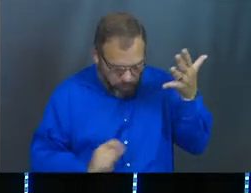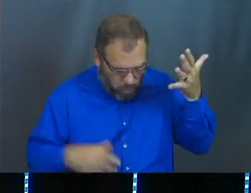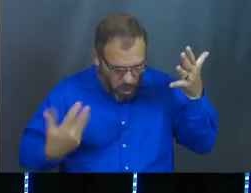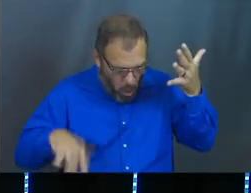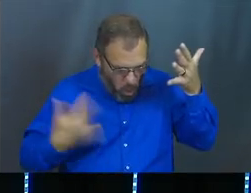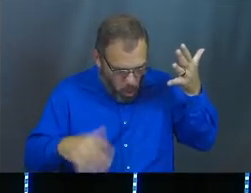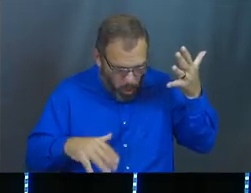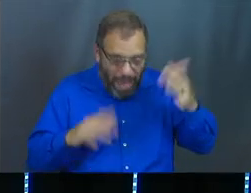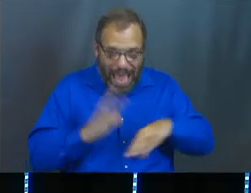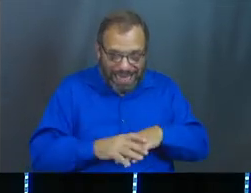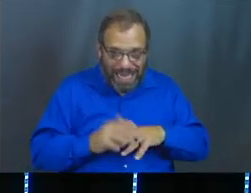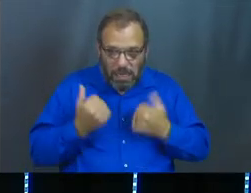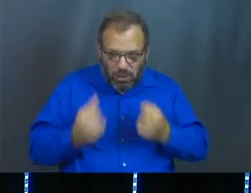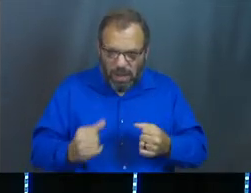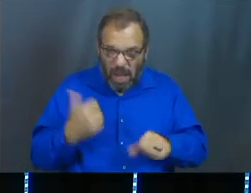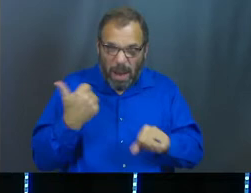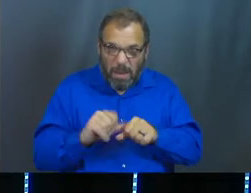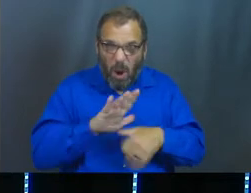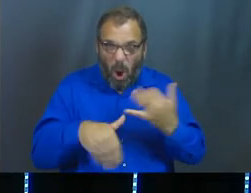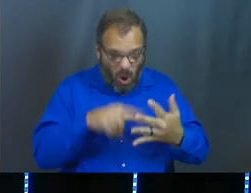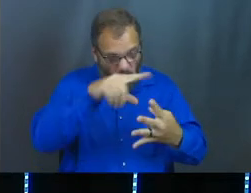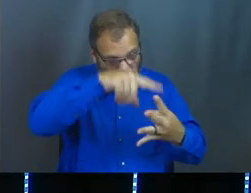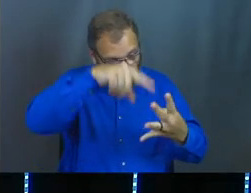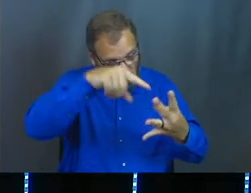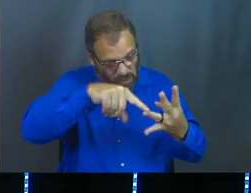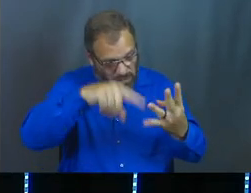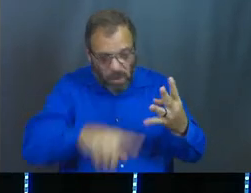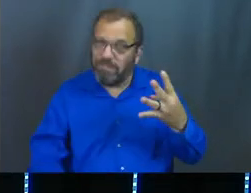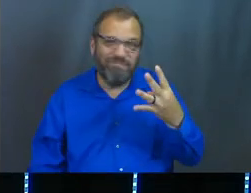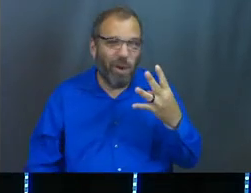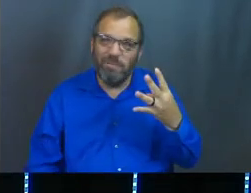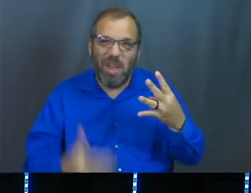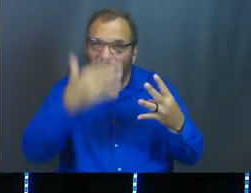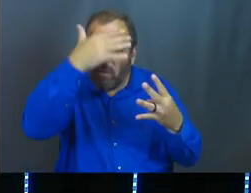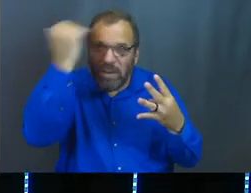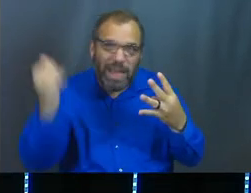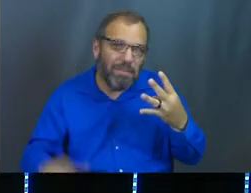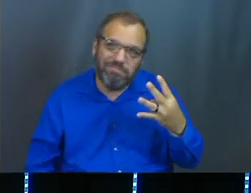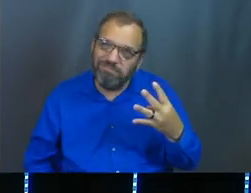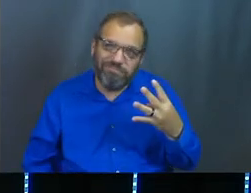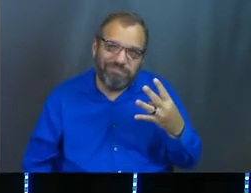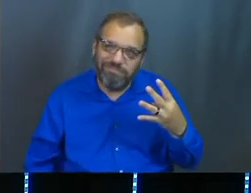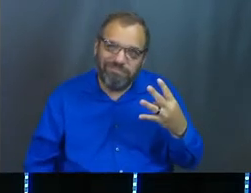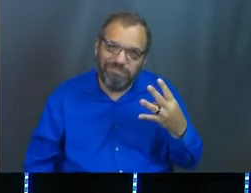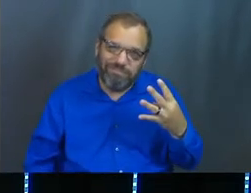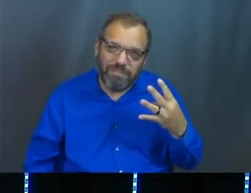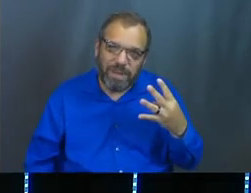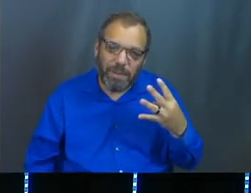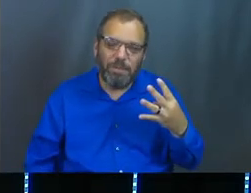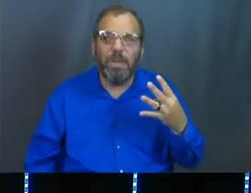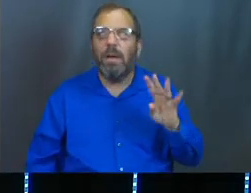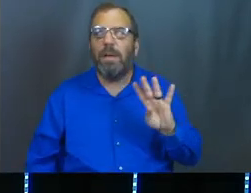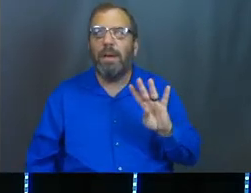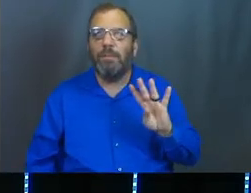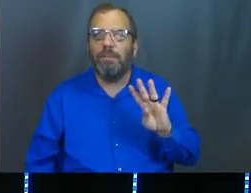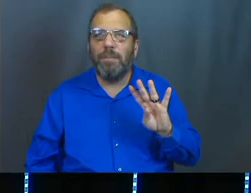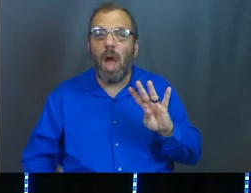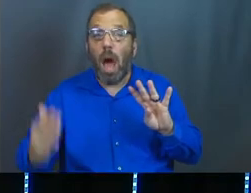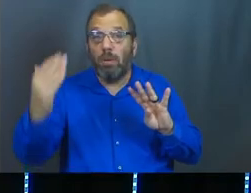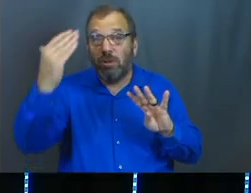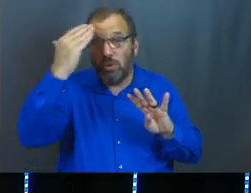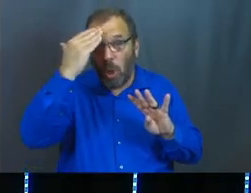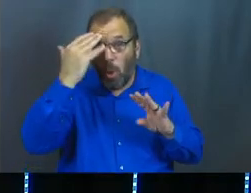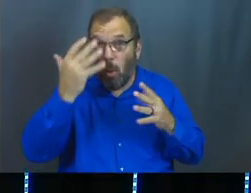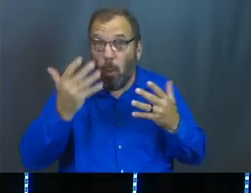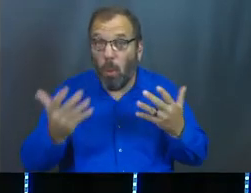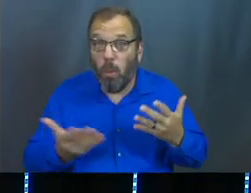I'm in a really terrible trial, am I going to remember all four points? No, you're not. Here's, here's what I really want you to know. I